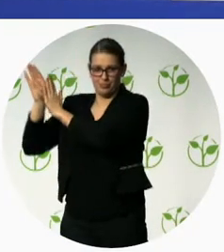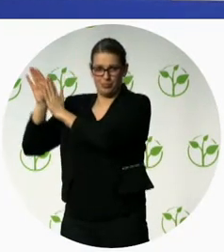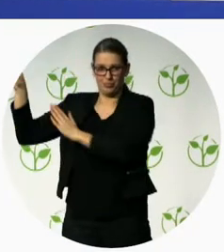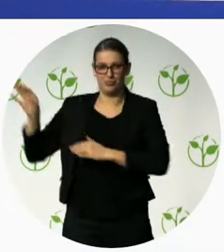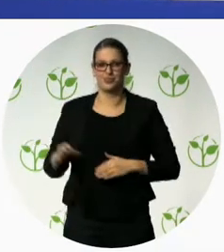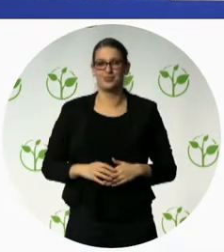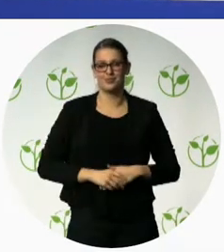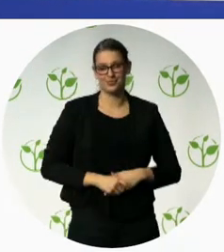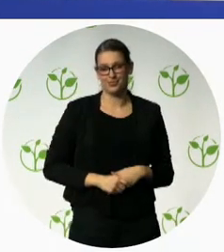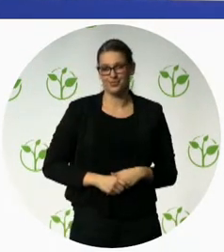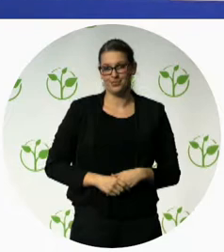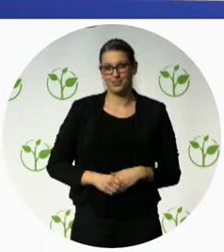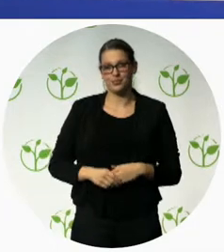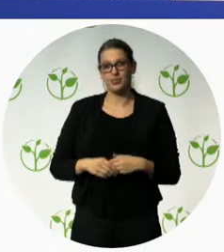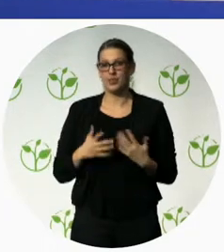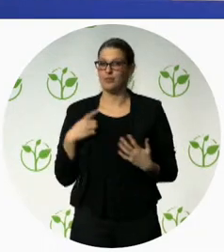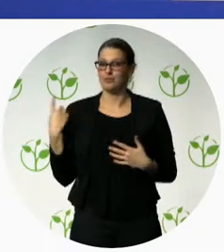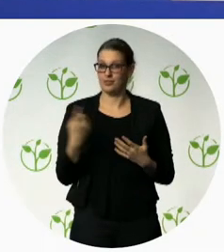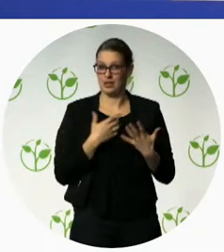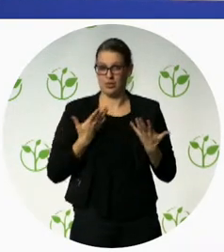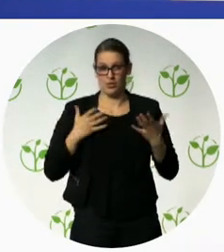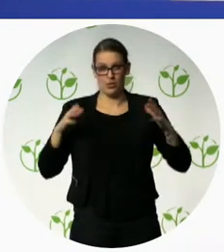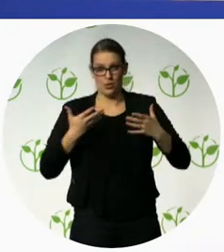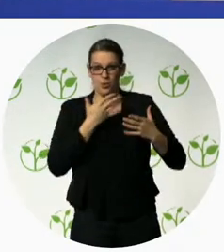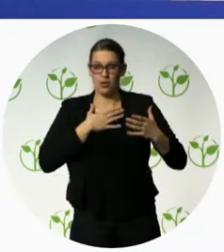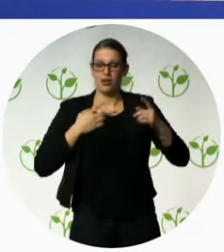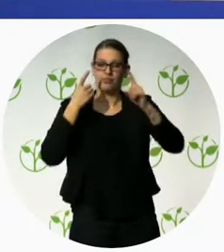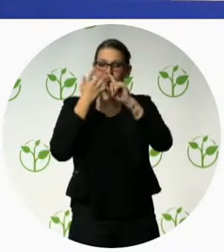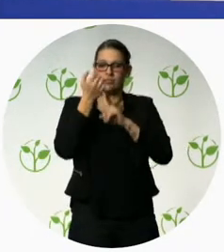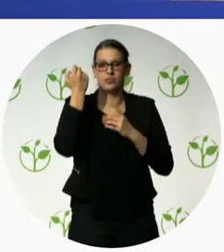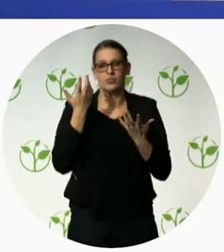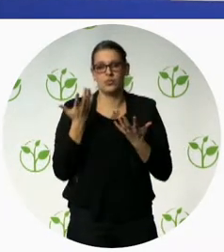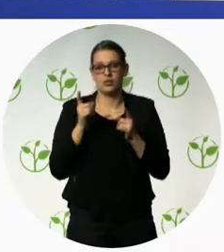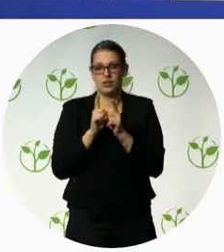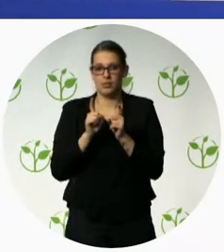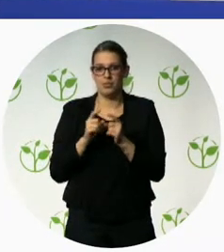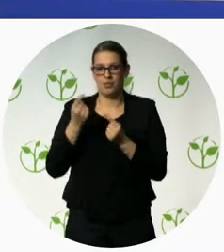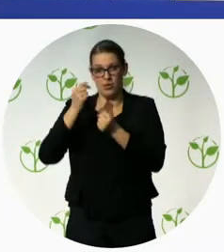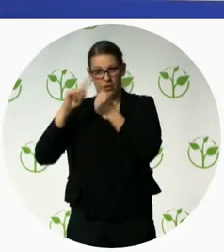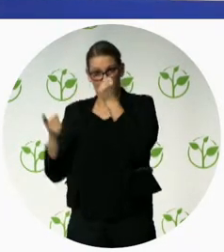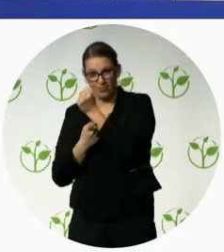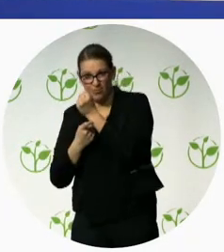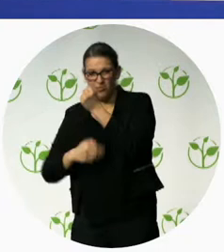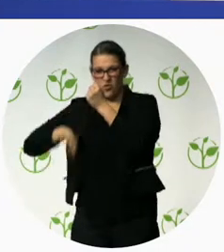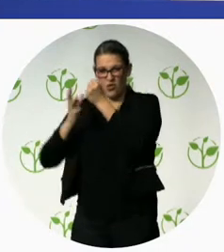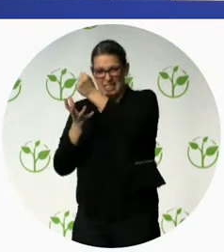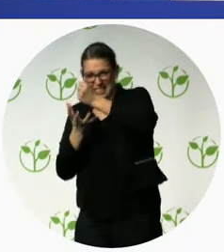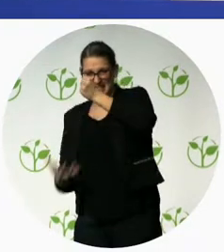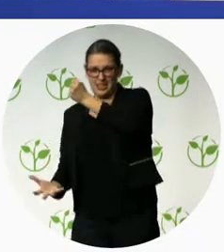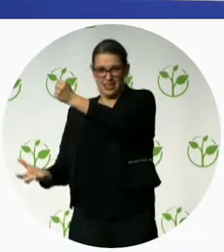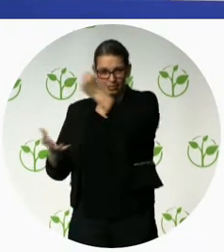policy and have the resources needed for physical rehabilitation in a country which will lead to social